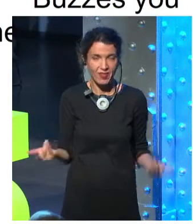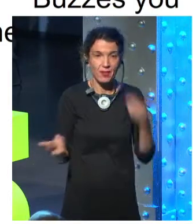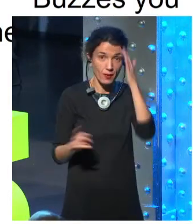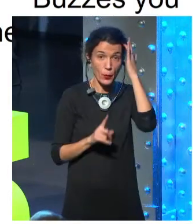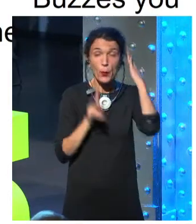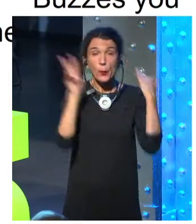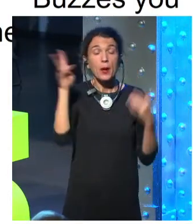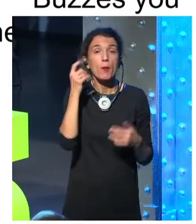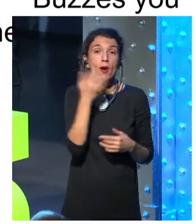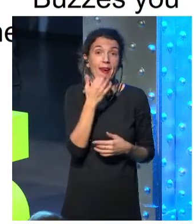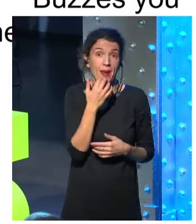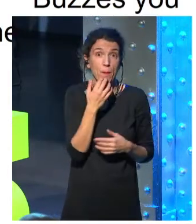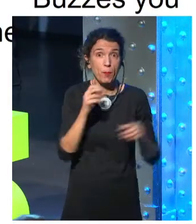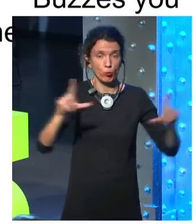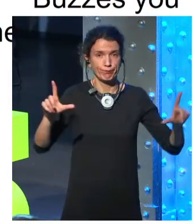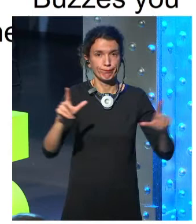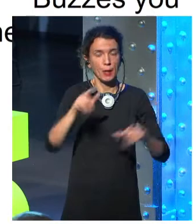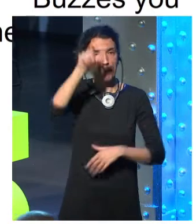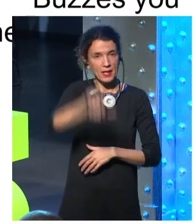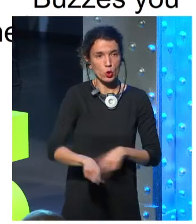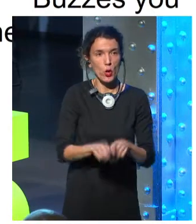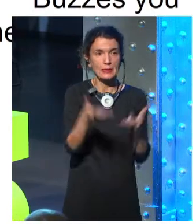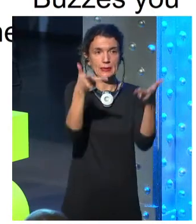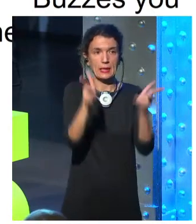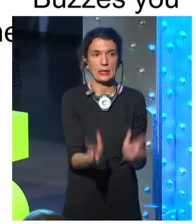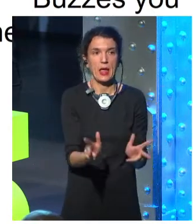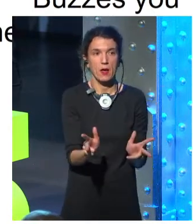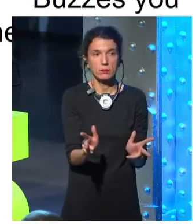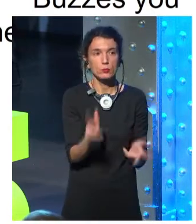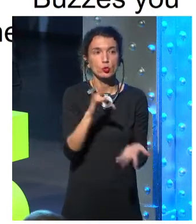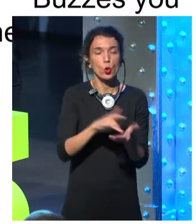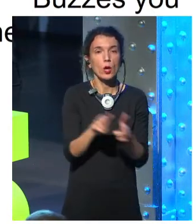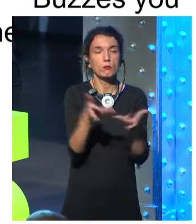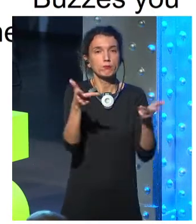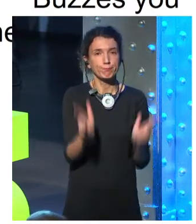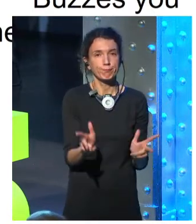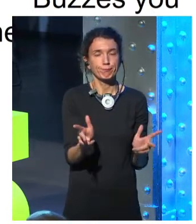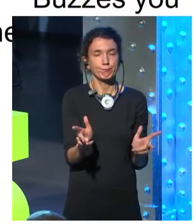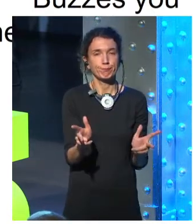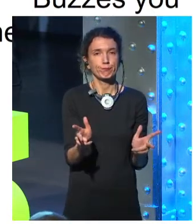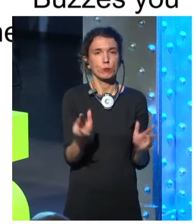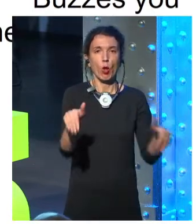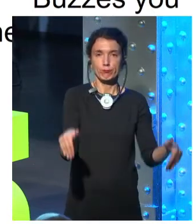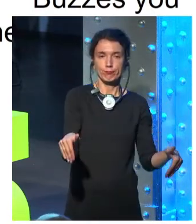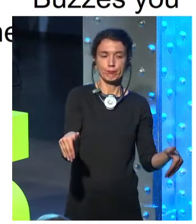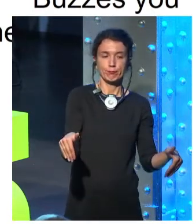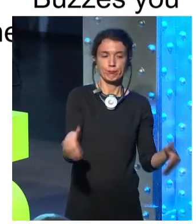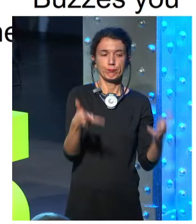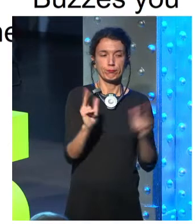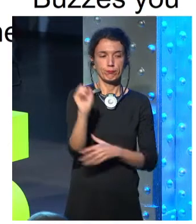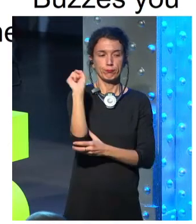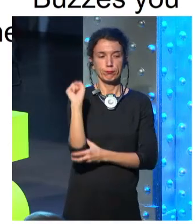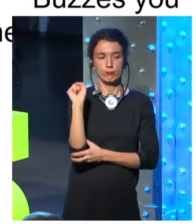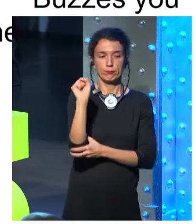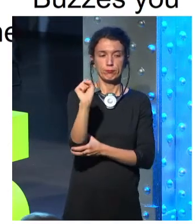It notices when you slouch and it buzzes you. But it's not telling everybody that you're slouching. It's not giving you a notification on your phone. I had